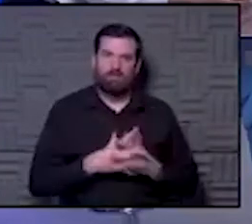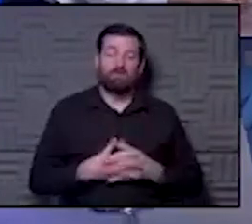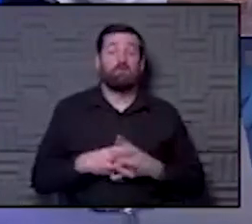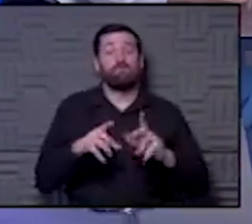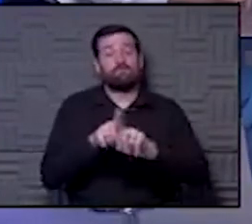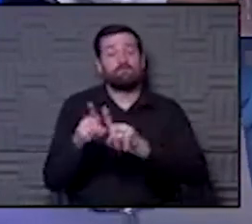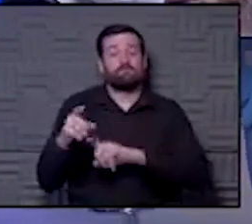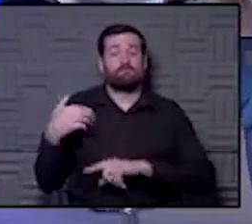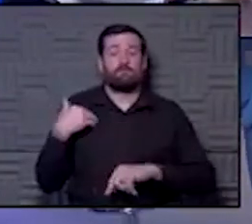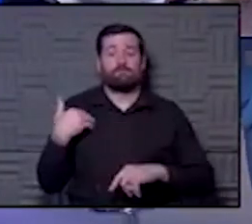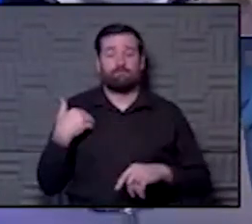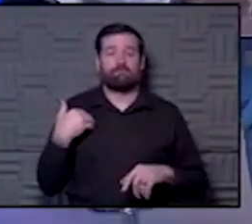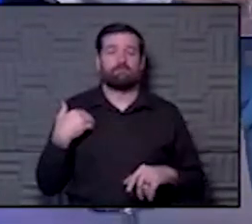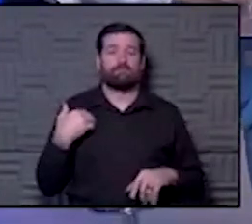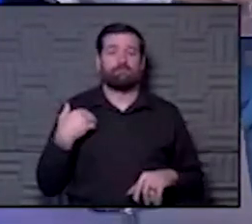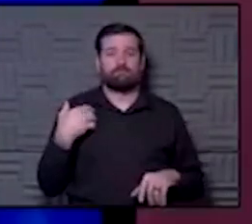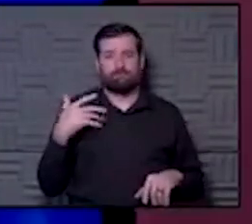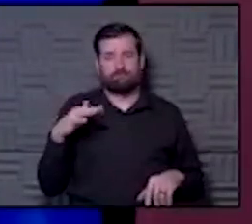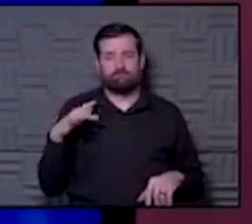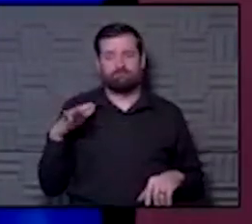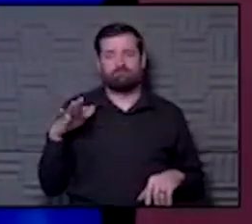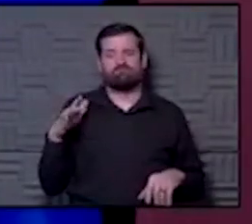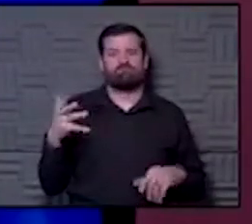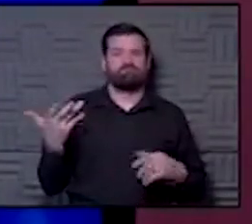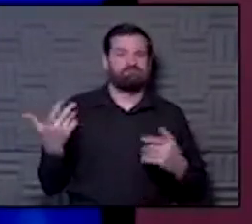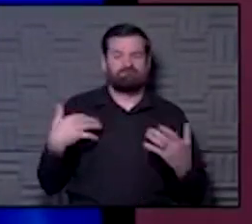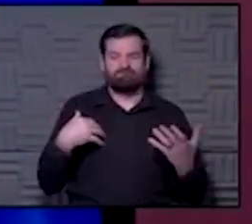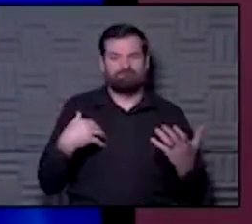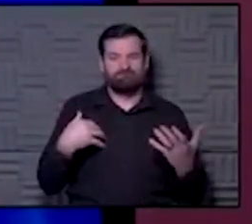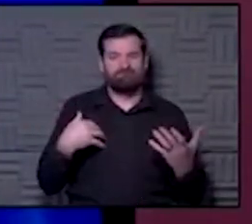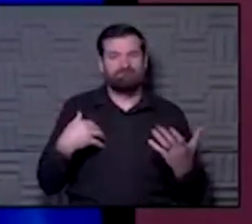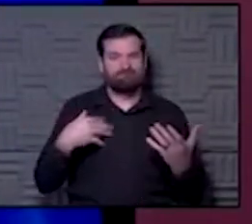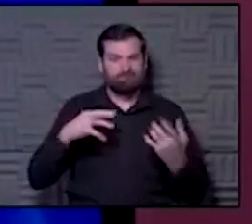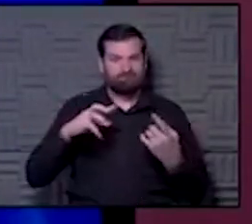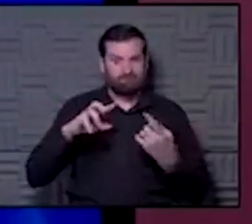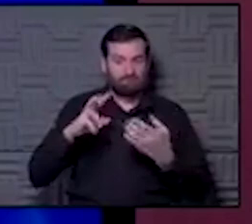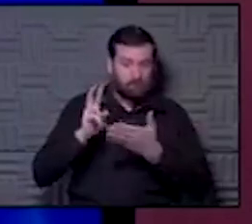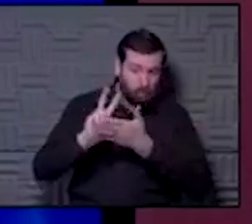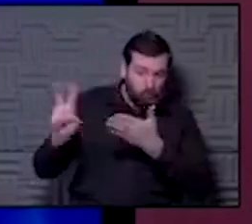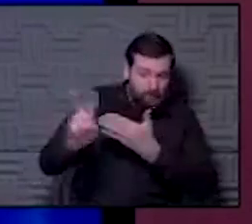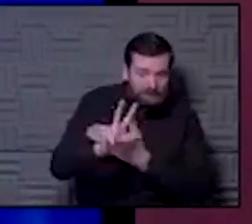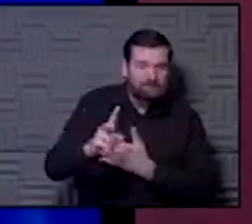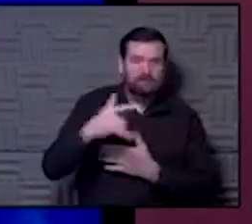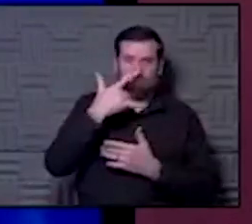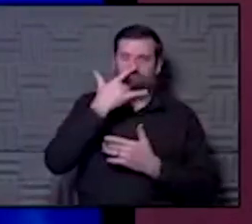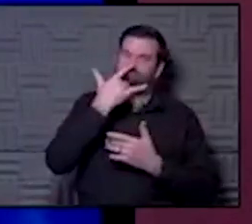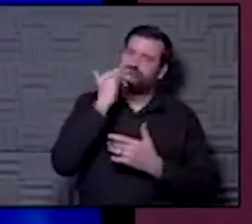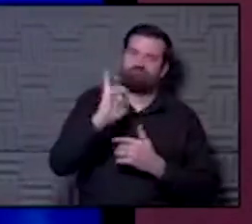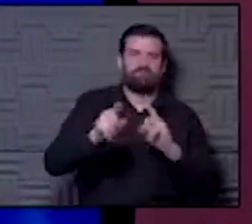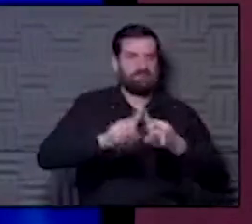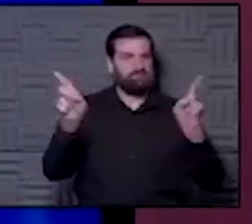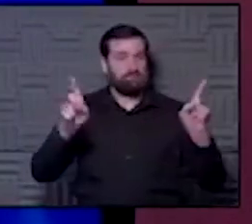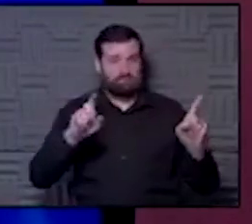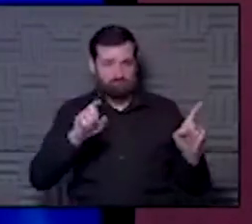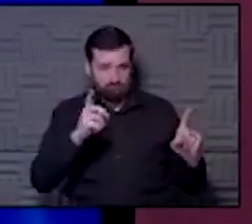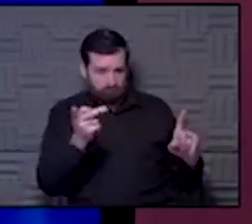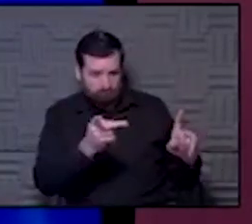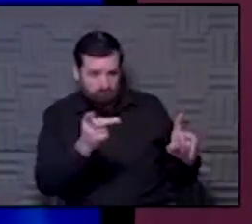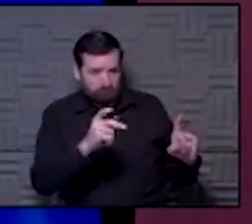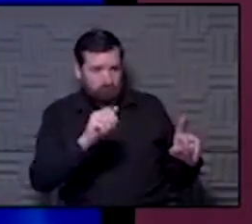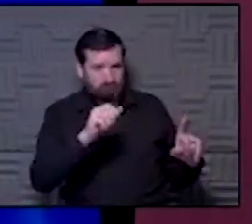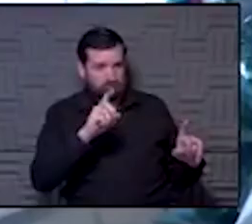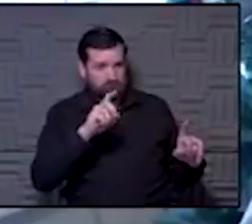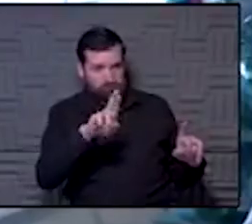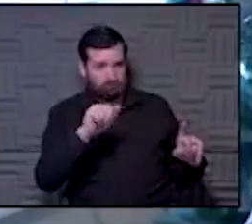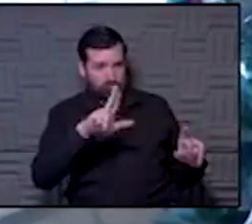also have, I think, a situation in which we just, I think when two weeks will look a lot different than we do right now. Dr. Alls or Dr. Myers, any other thought